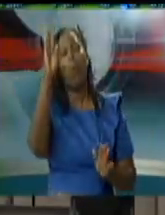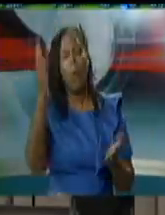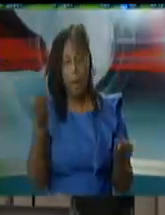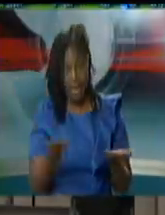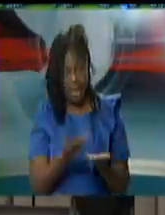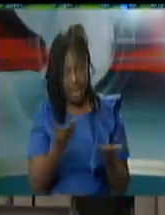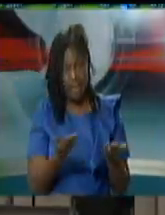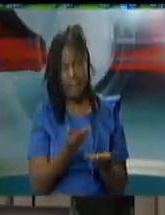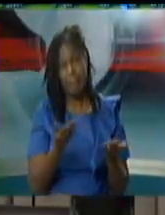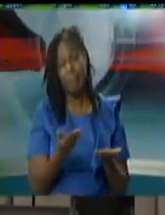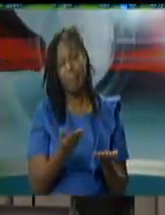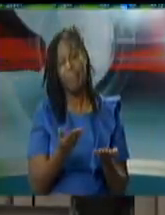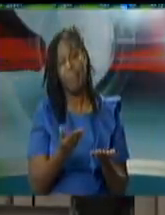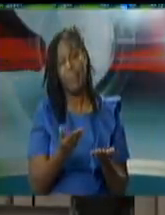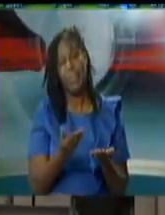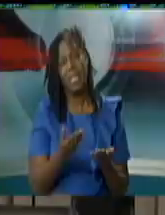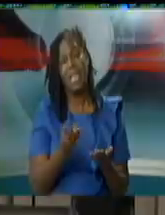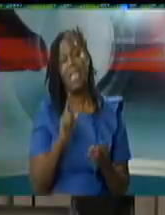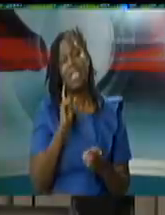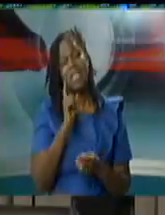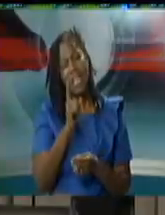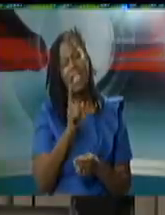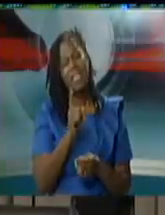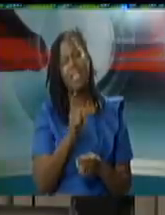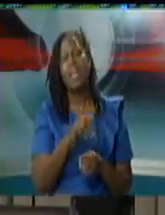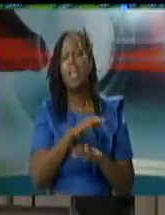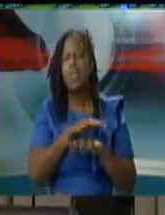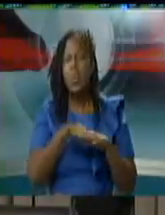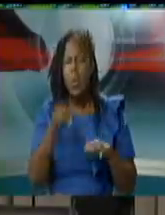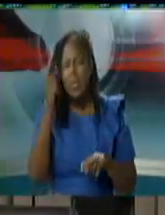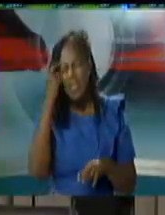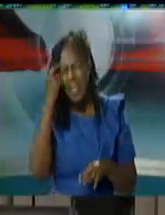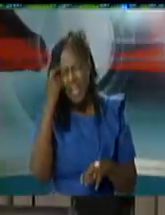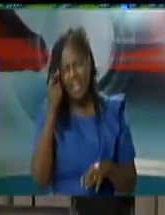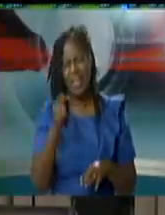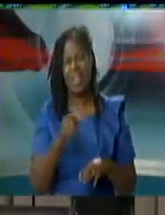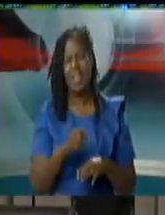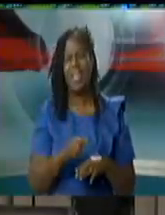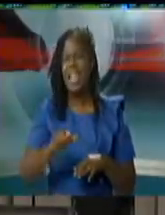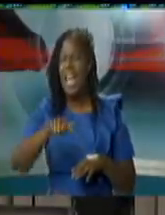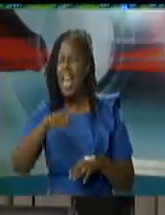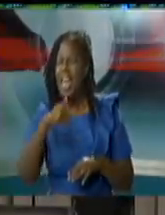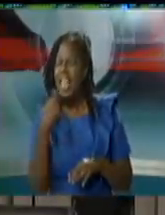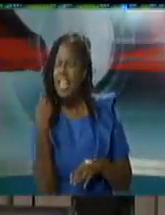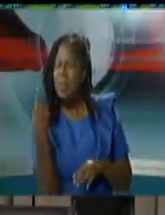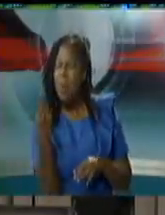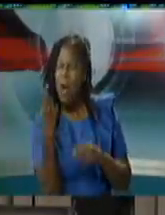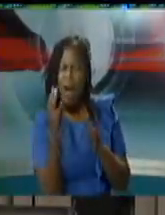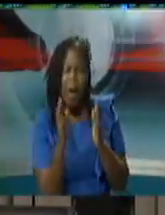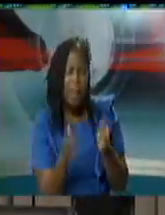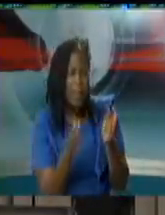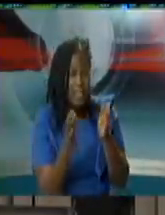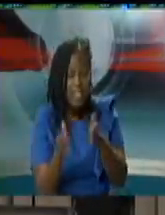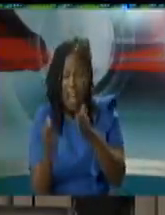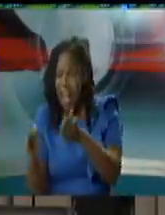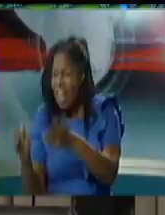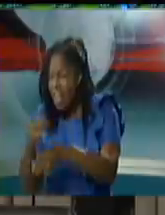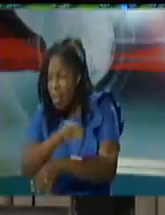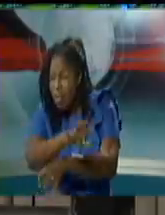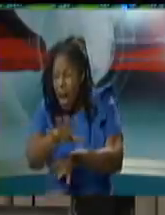mean that a virus is not lurking in anyone around us as the chief medical officer has said pretend